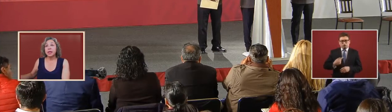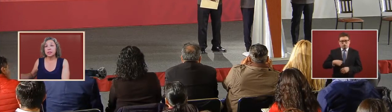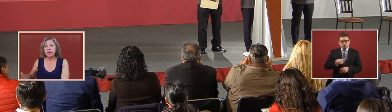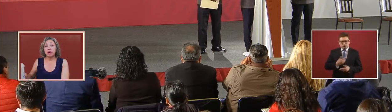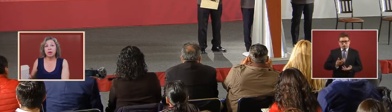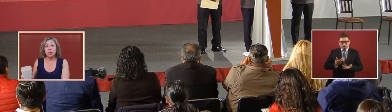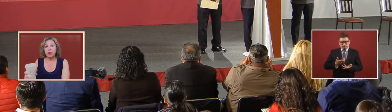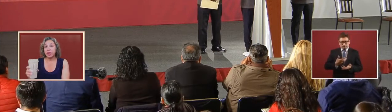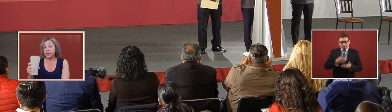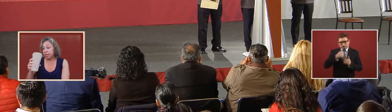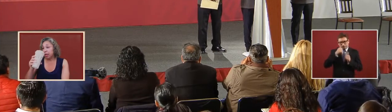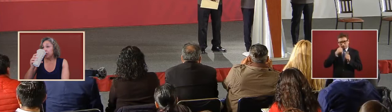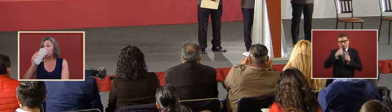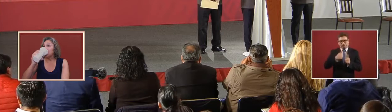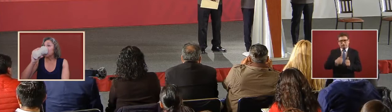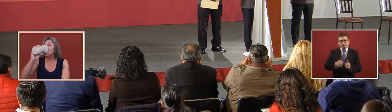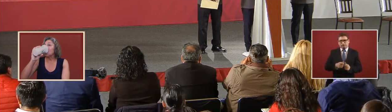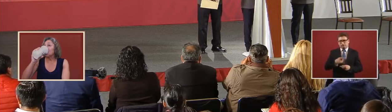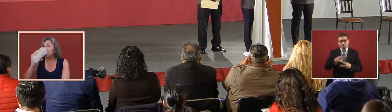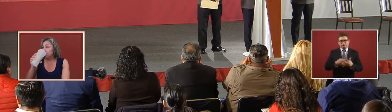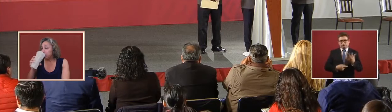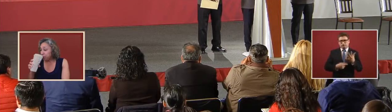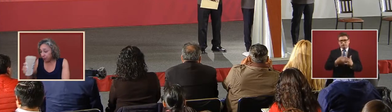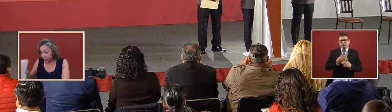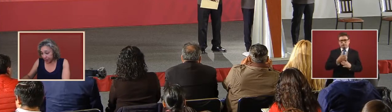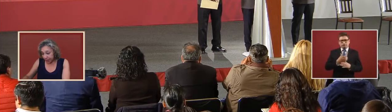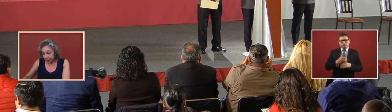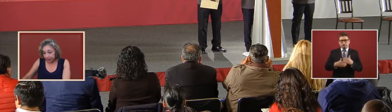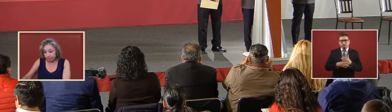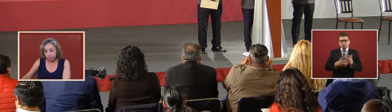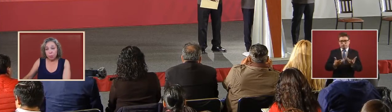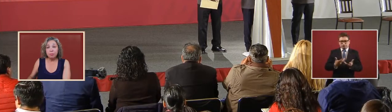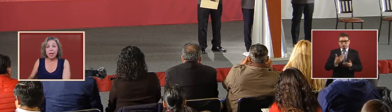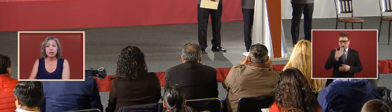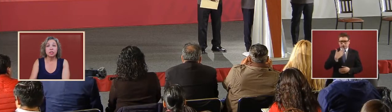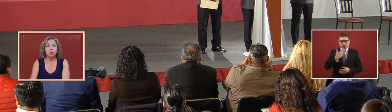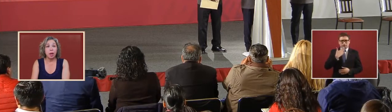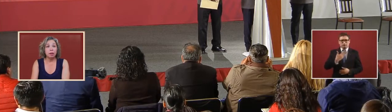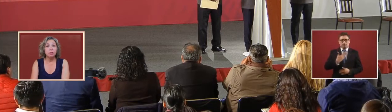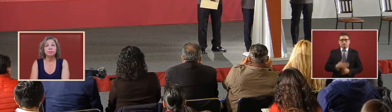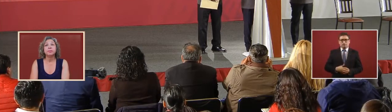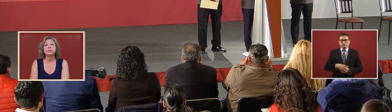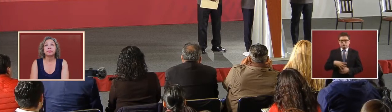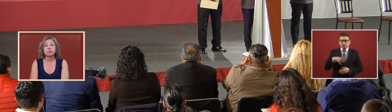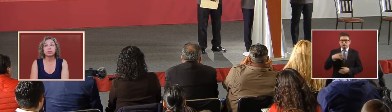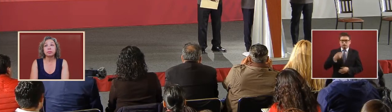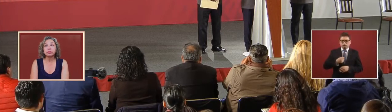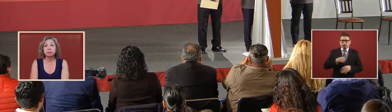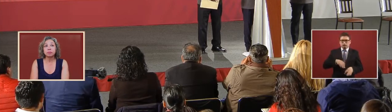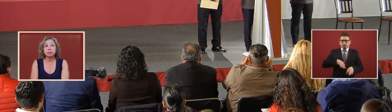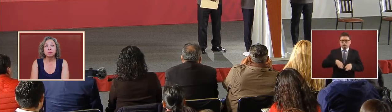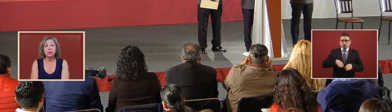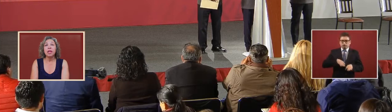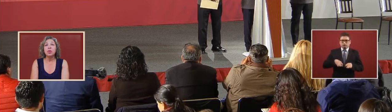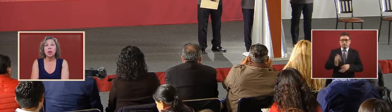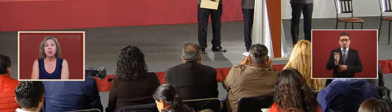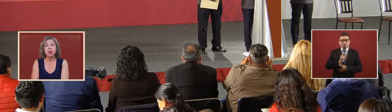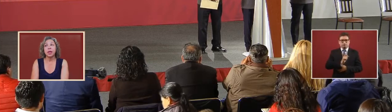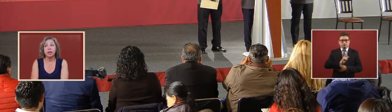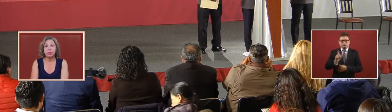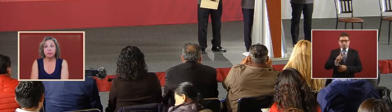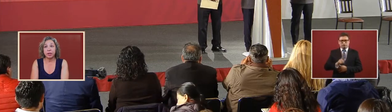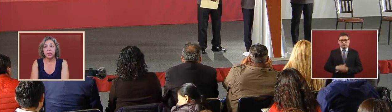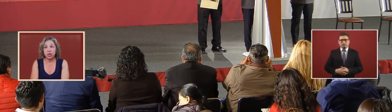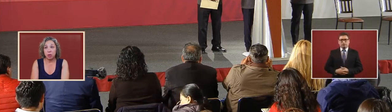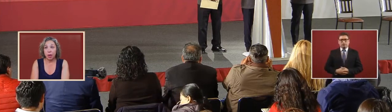because they are we are attending matters well we are